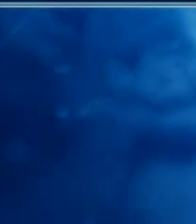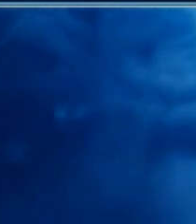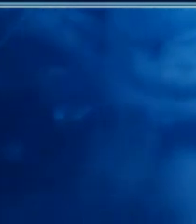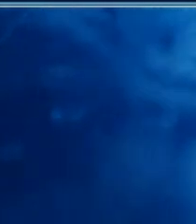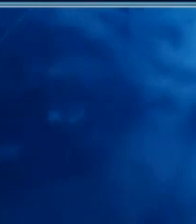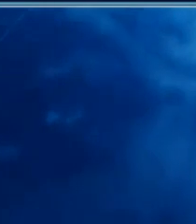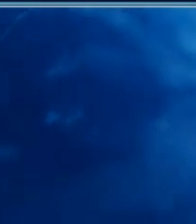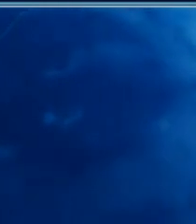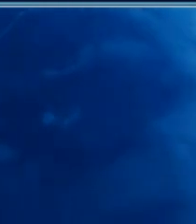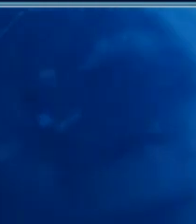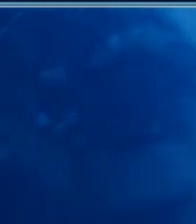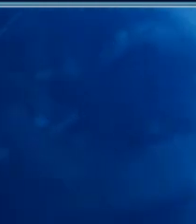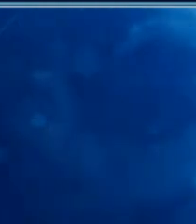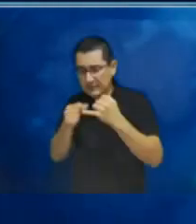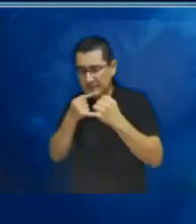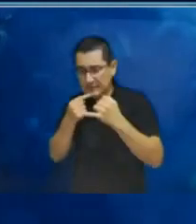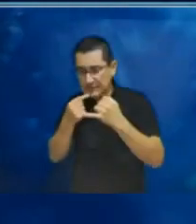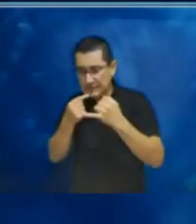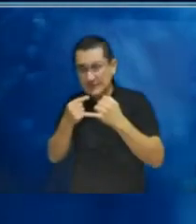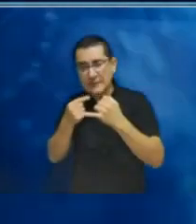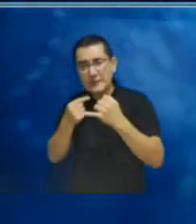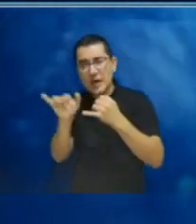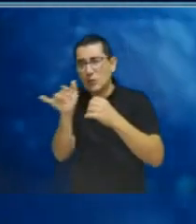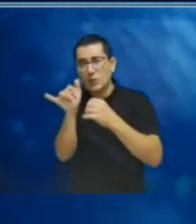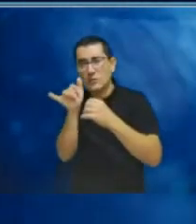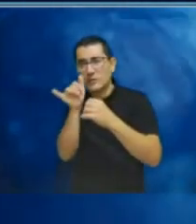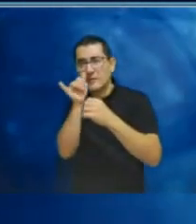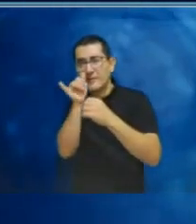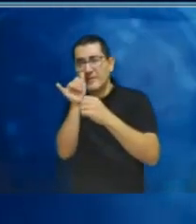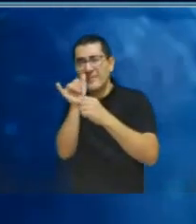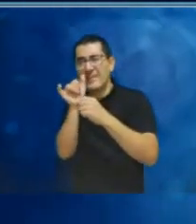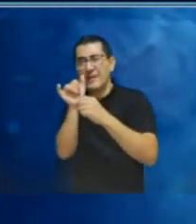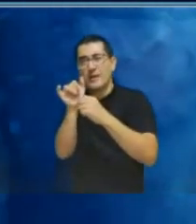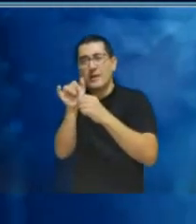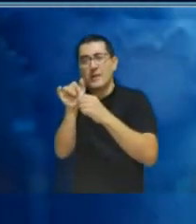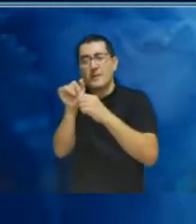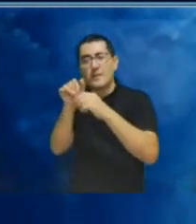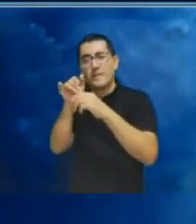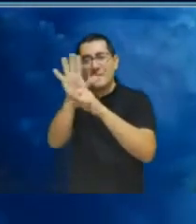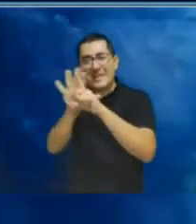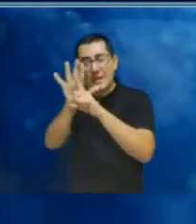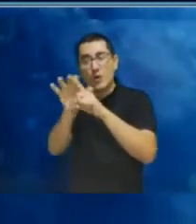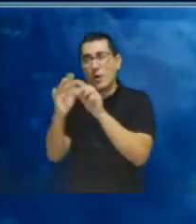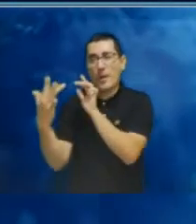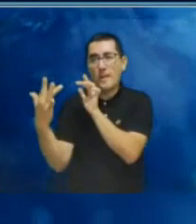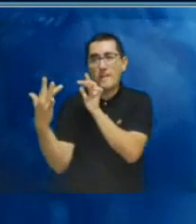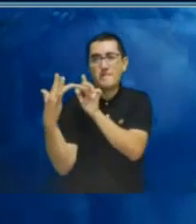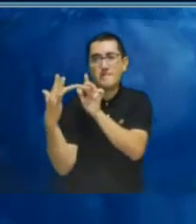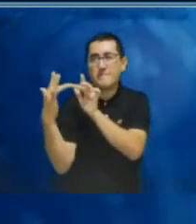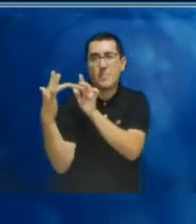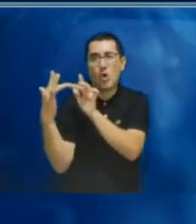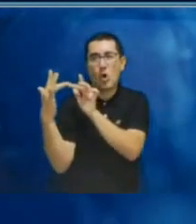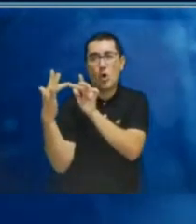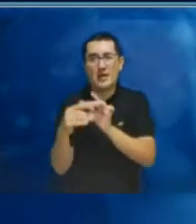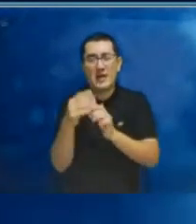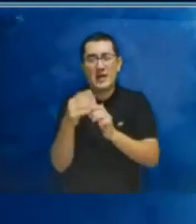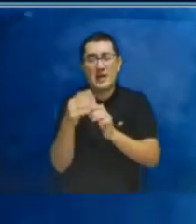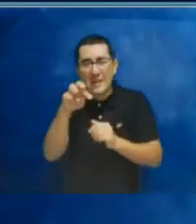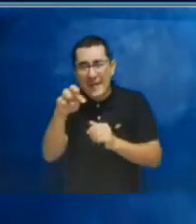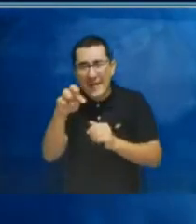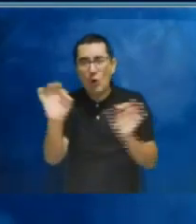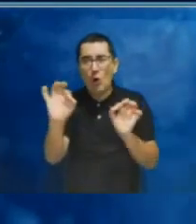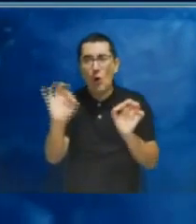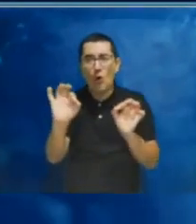select the parts that are going to be part of the project is to analyze connectivity,